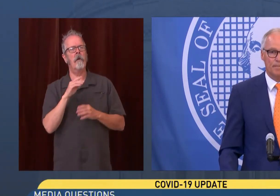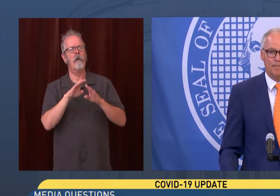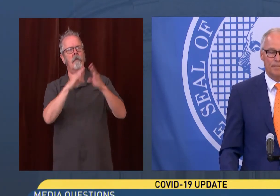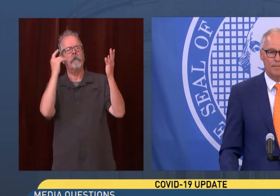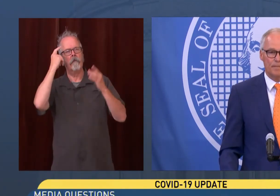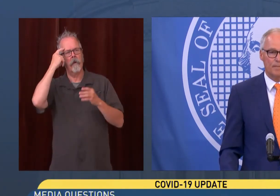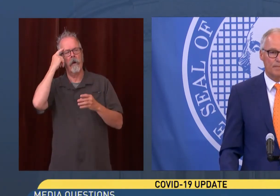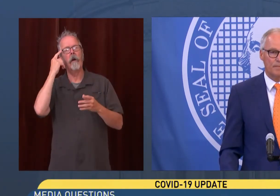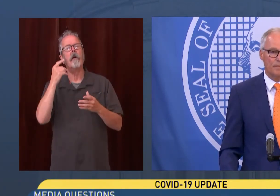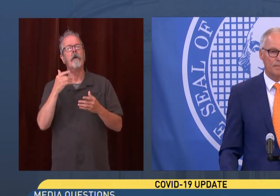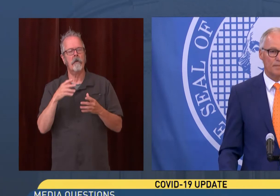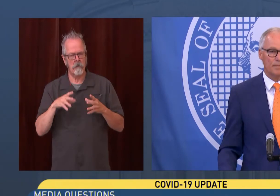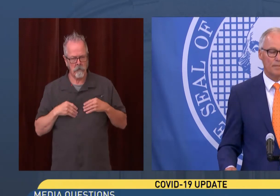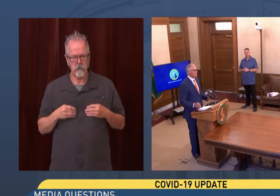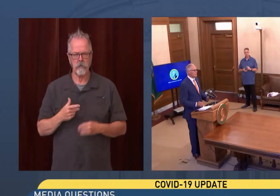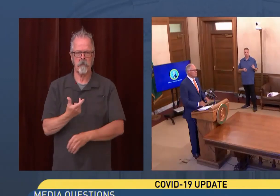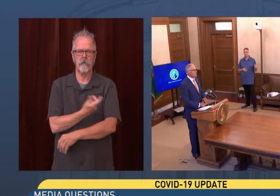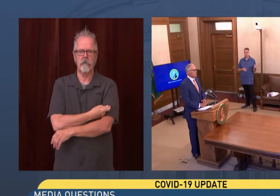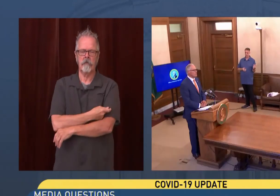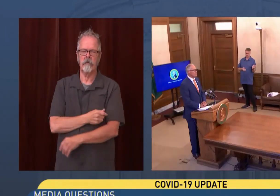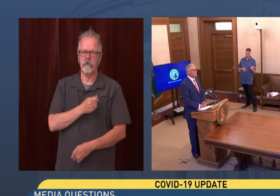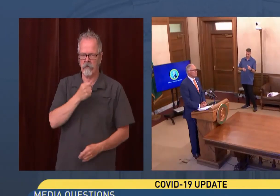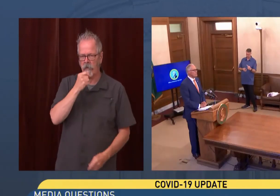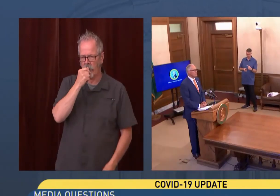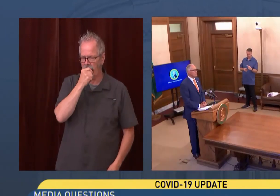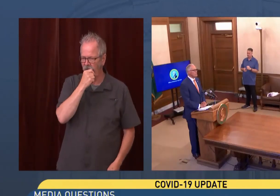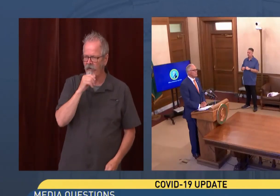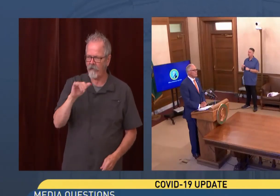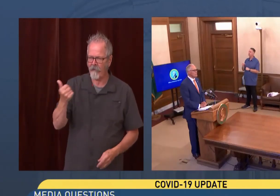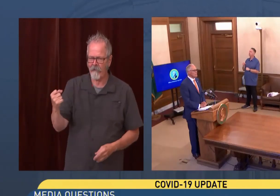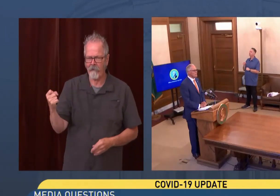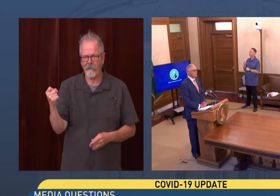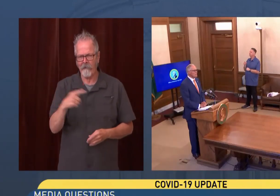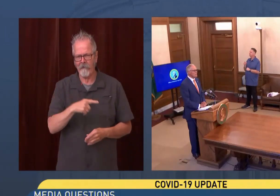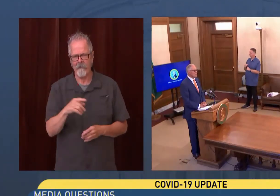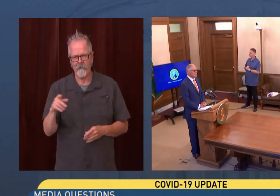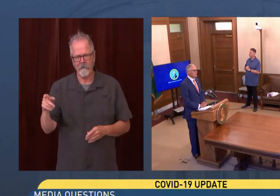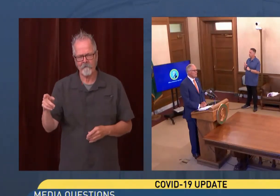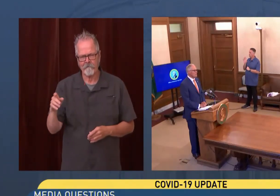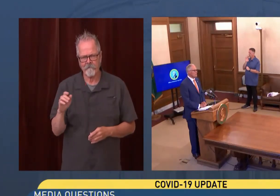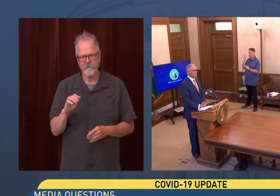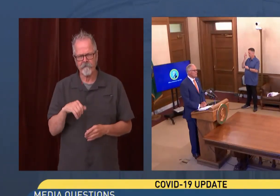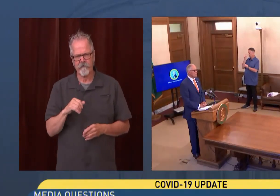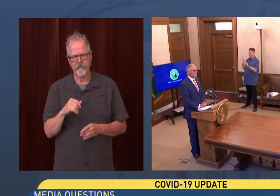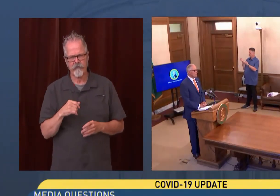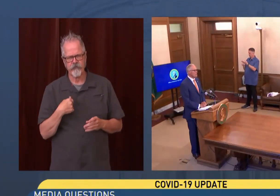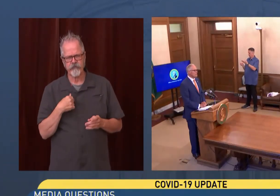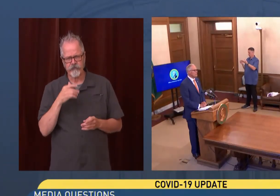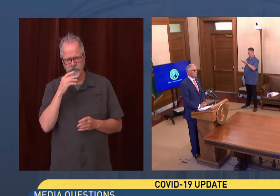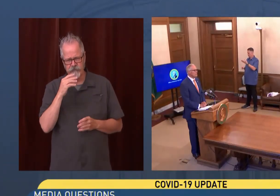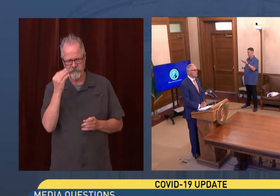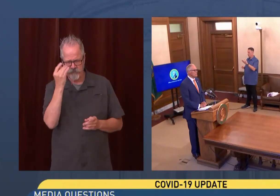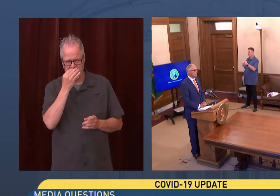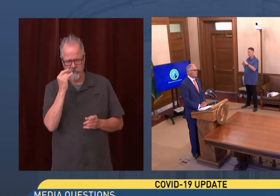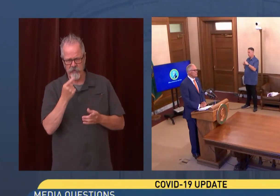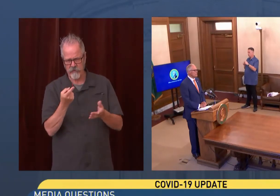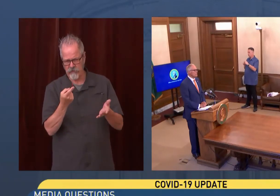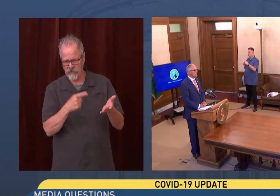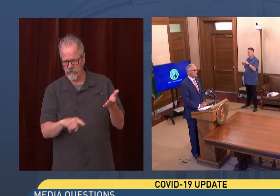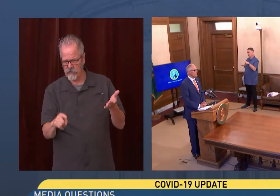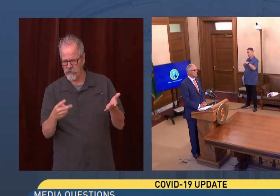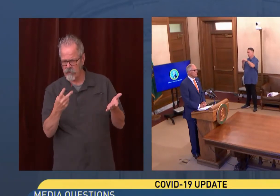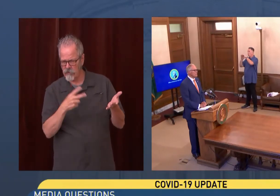You said a few minutes ago that your team is considering things in the next few weeks to try and improve the state's vaccination rates even